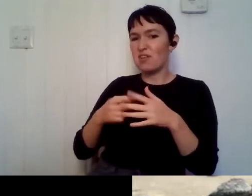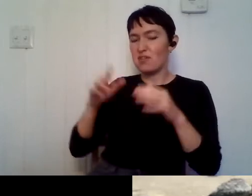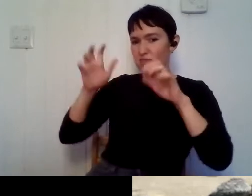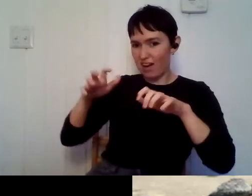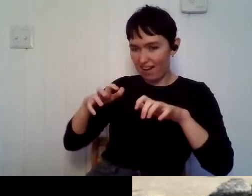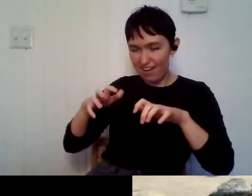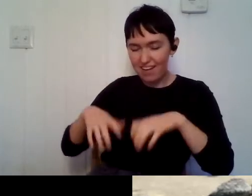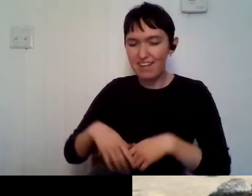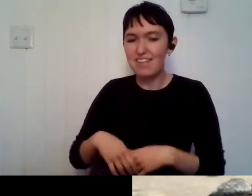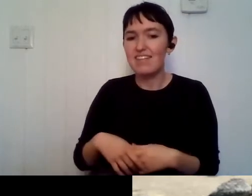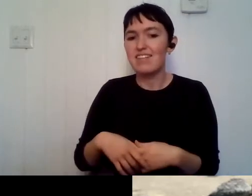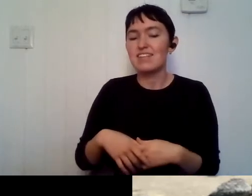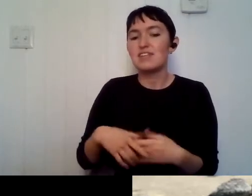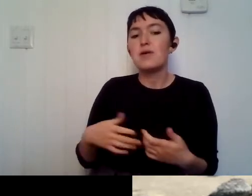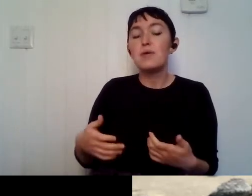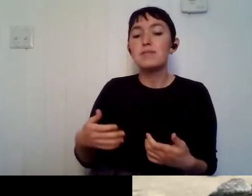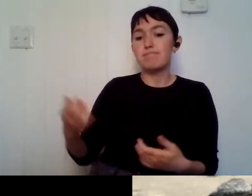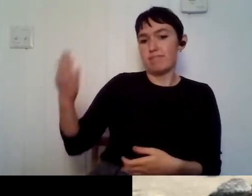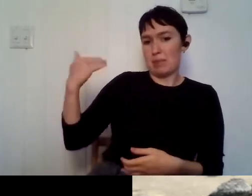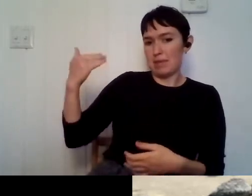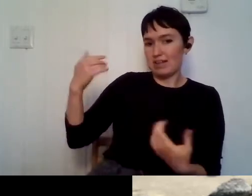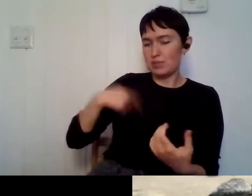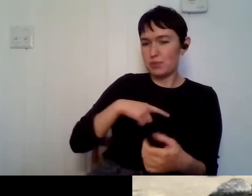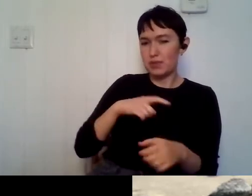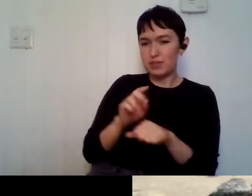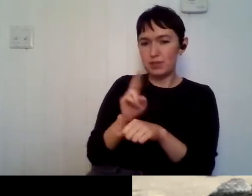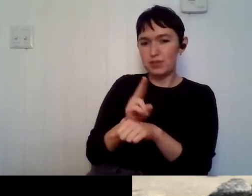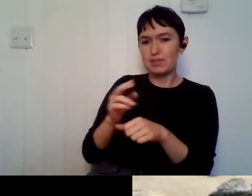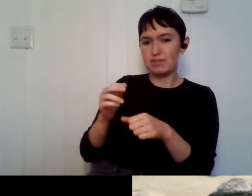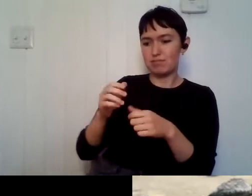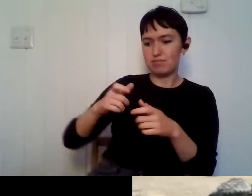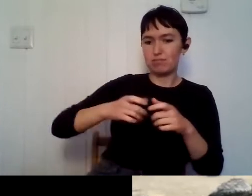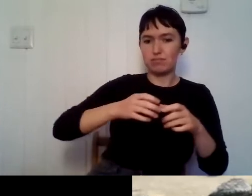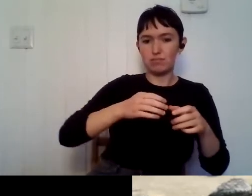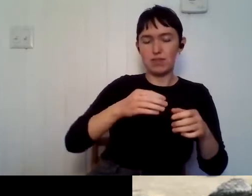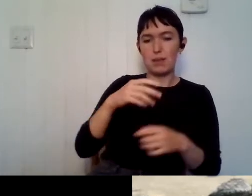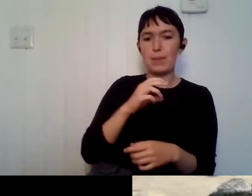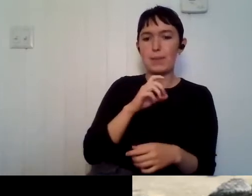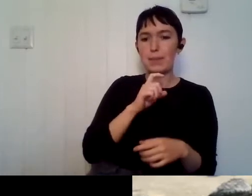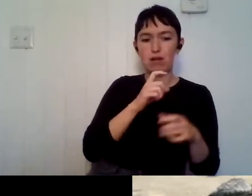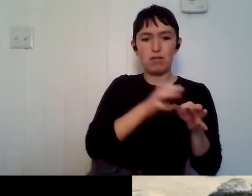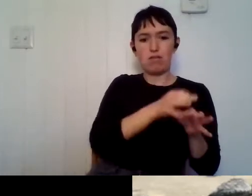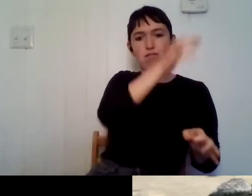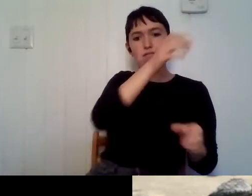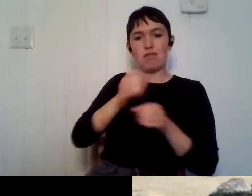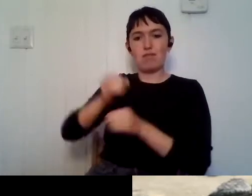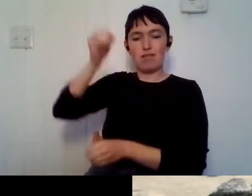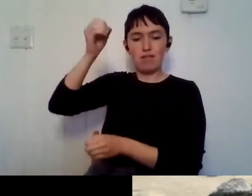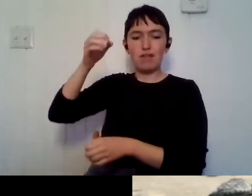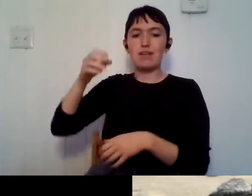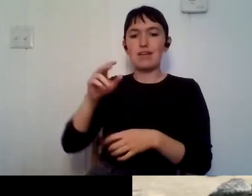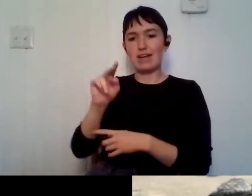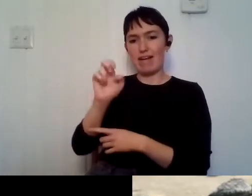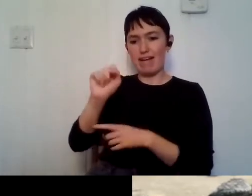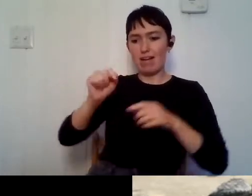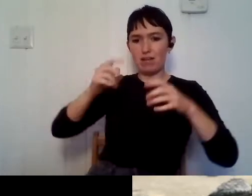at least the way we did it back then was with big metal poles that you put together. And then the net goes in the middle, um, to picture a mist net, you